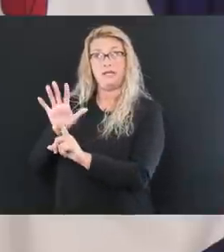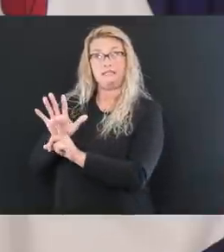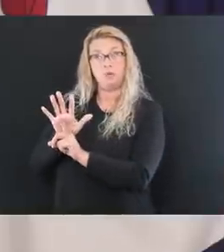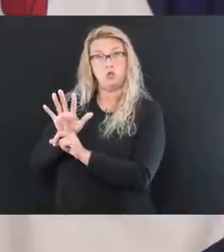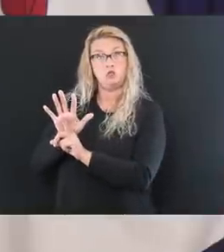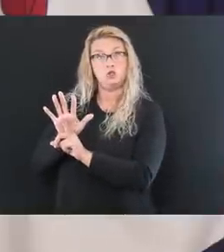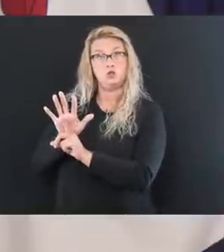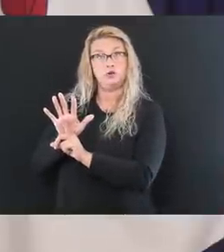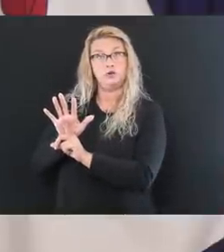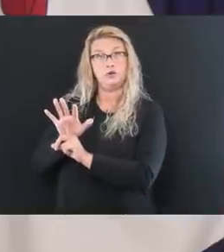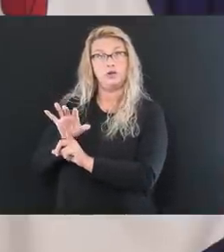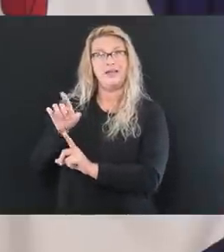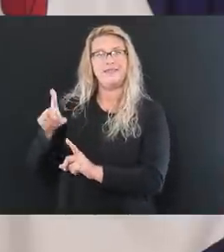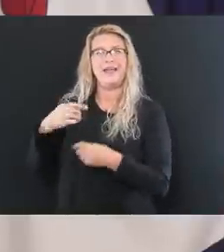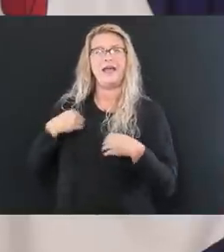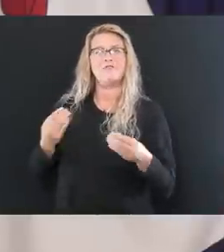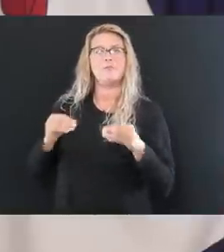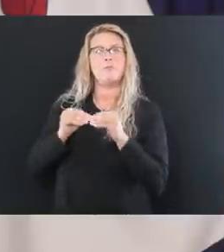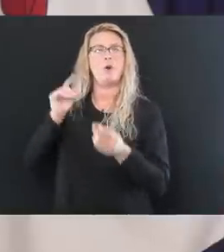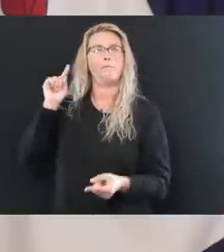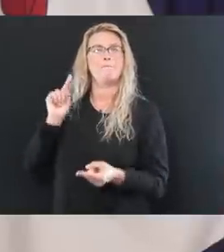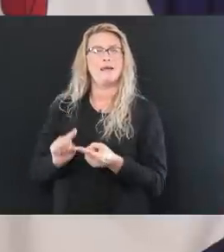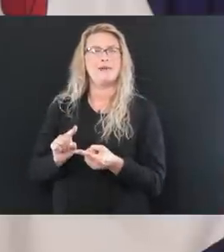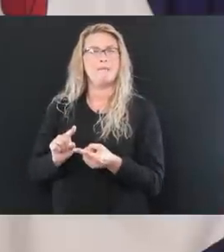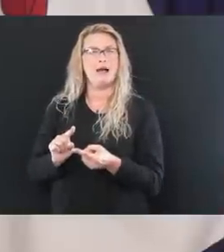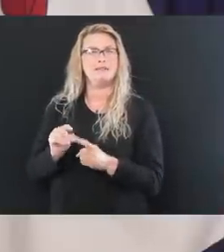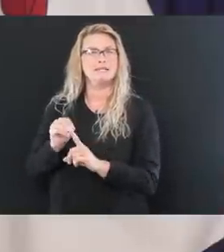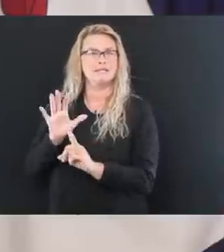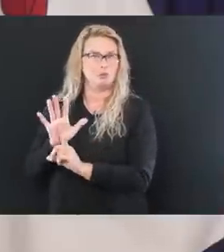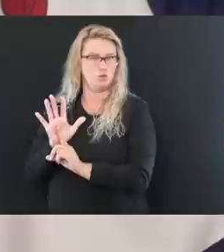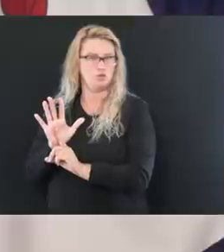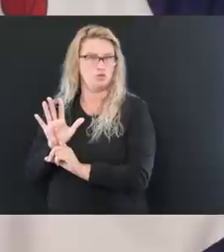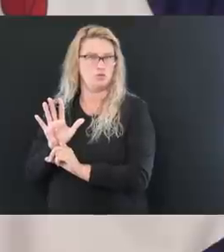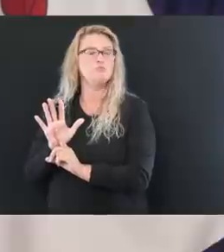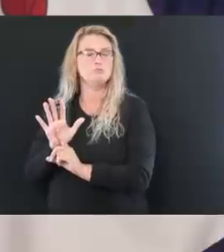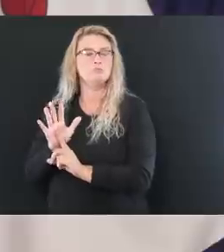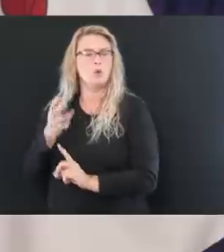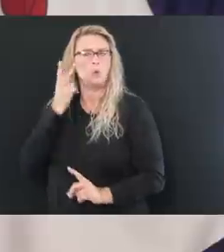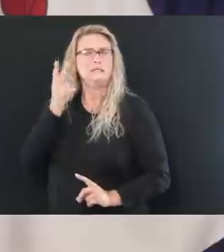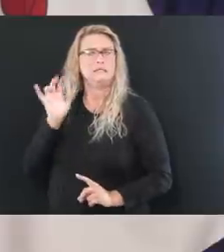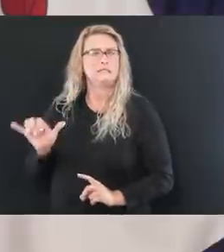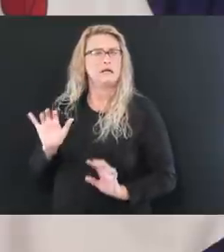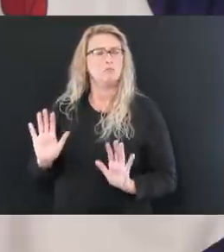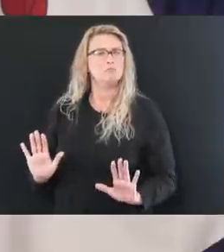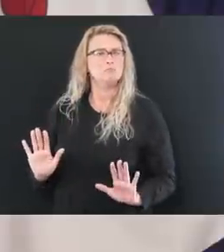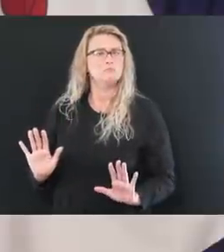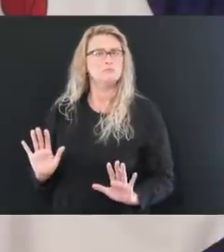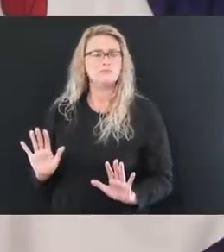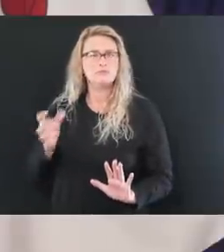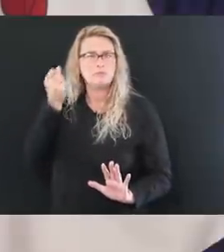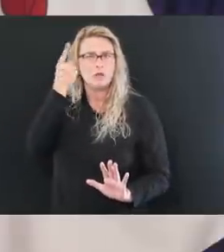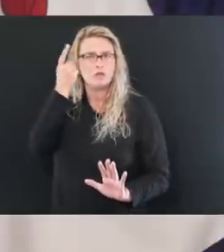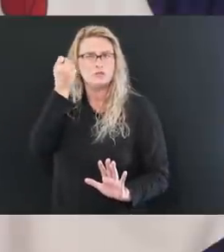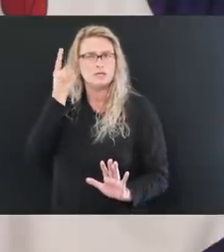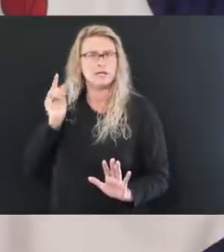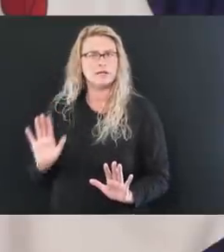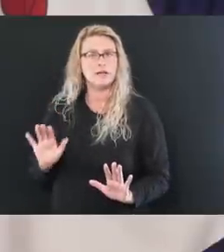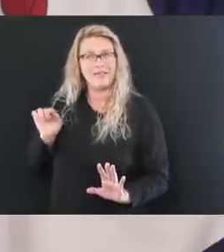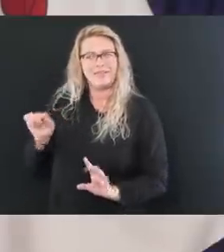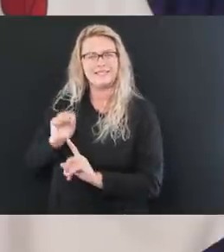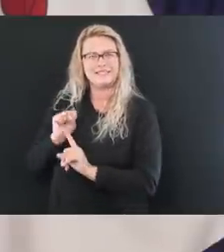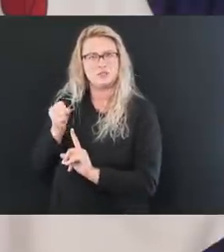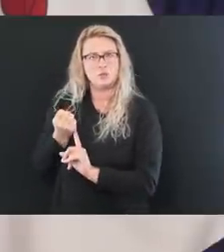minimized exposure, and we all recognize that. In this situation, it is really, really